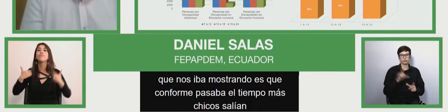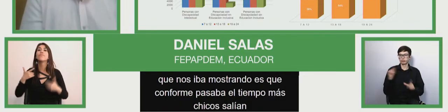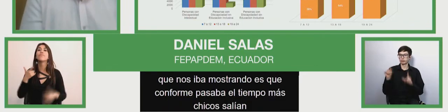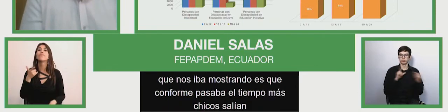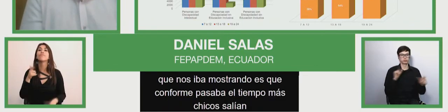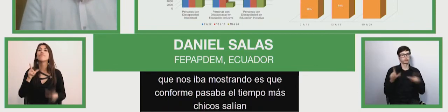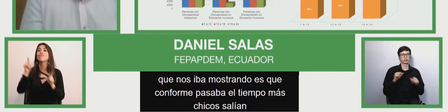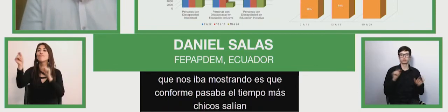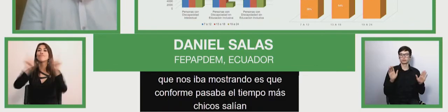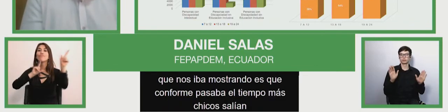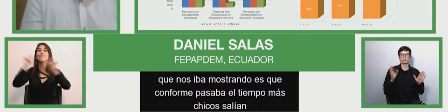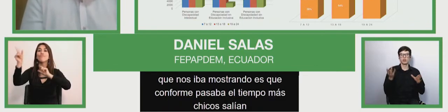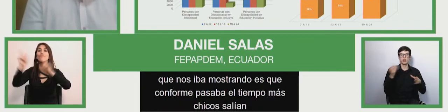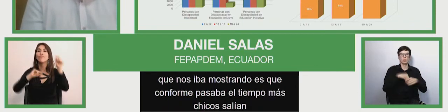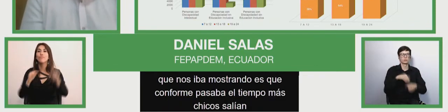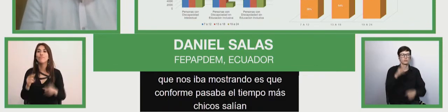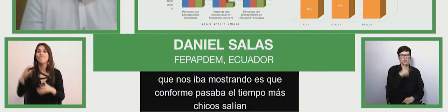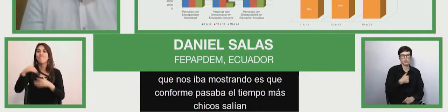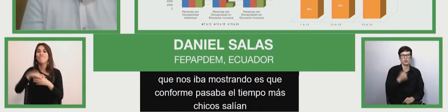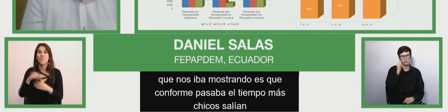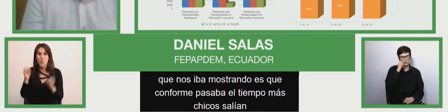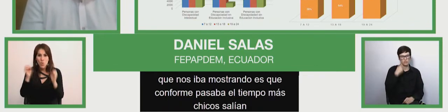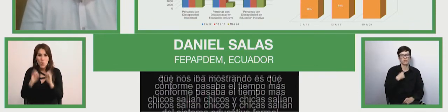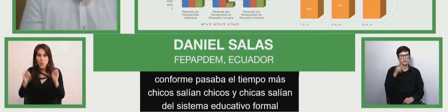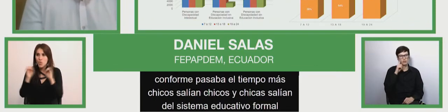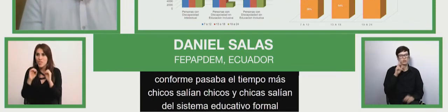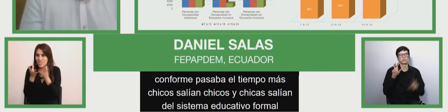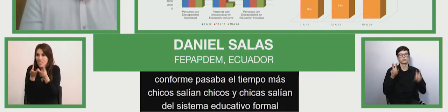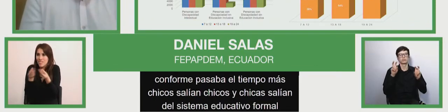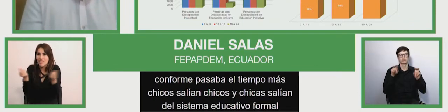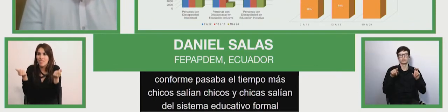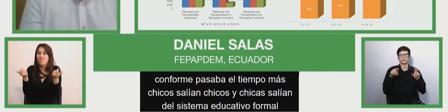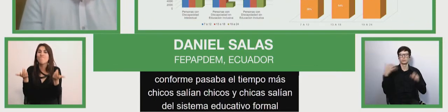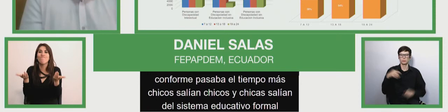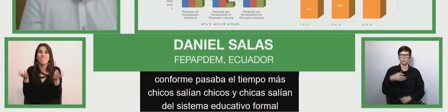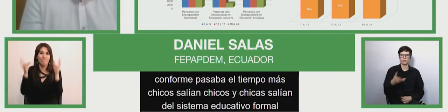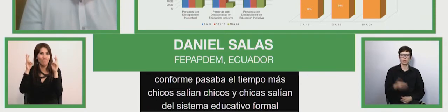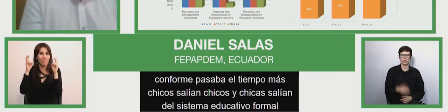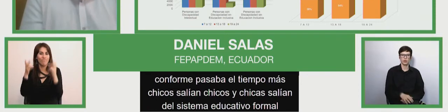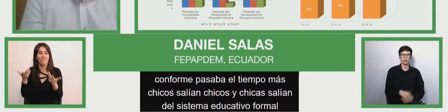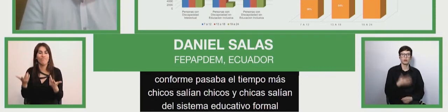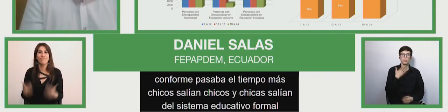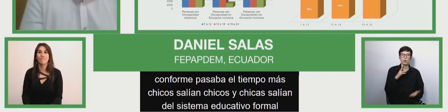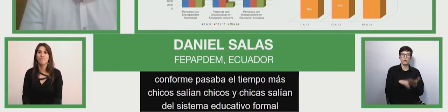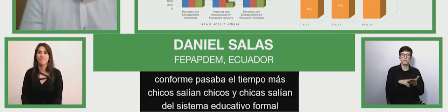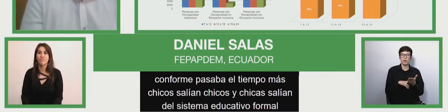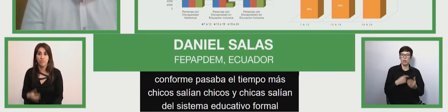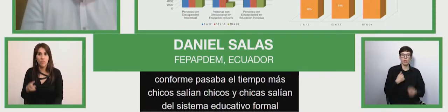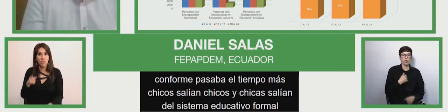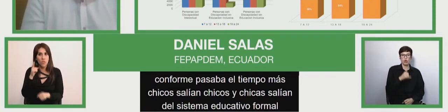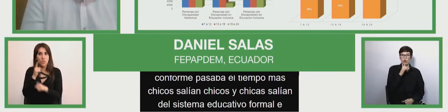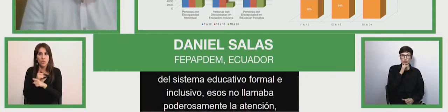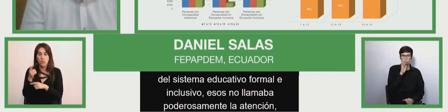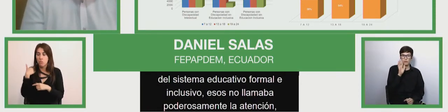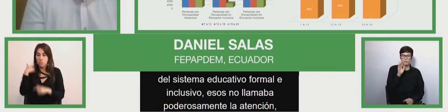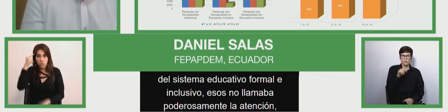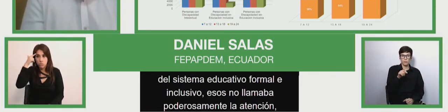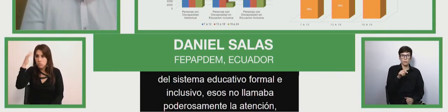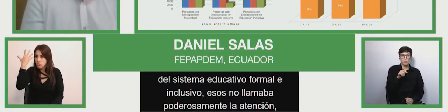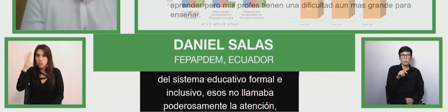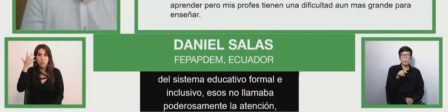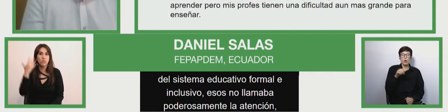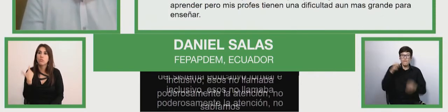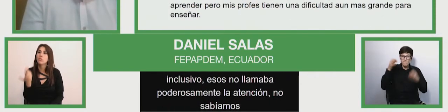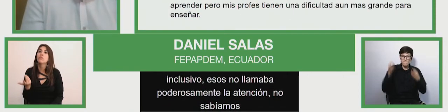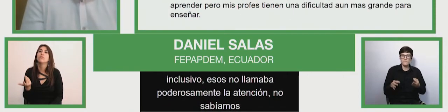so that would draw our attention powerfully what didn't we know we didn't know objectively this if you show